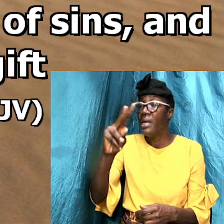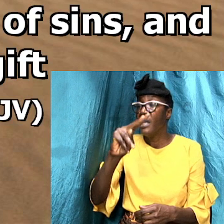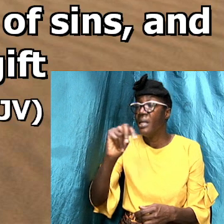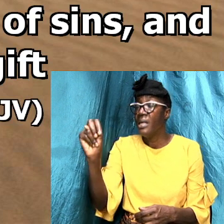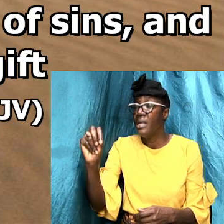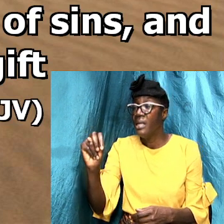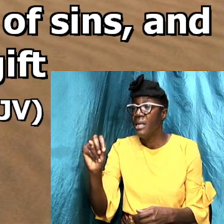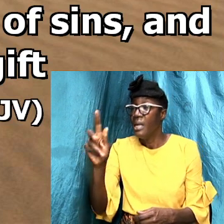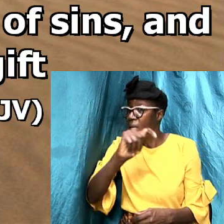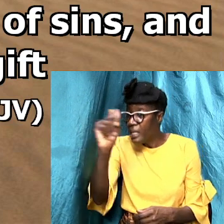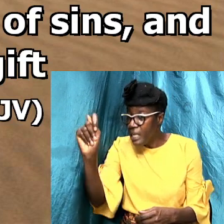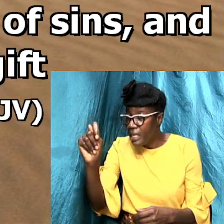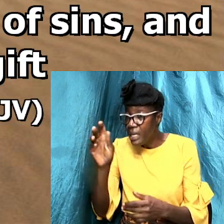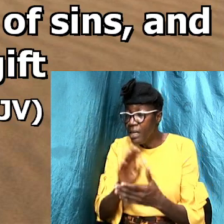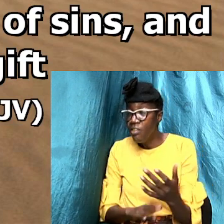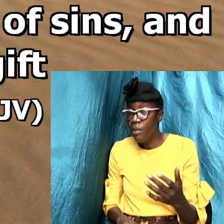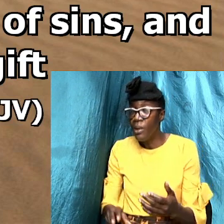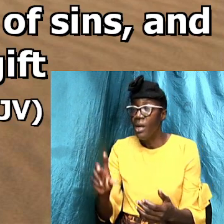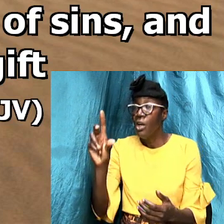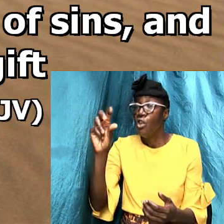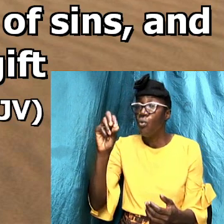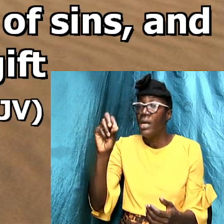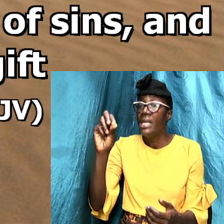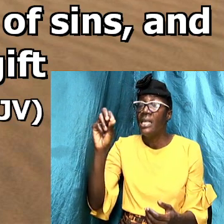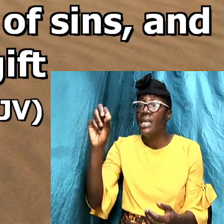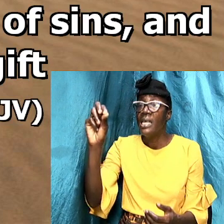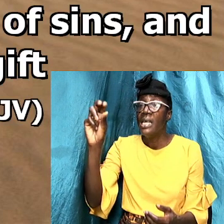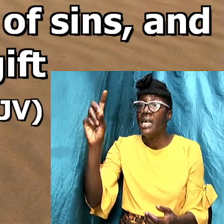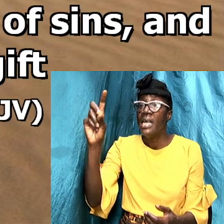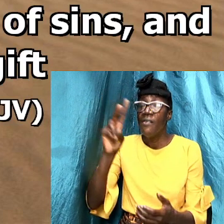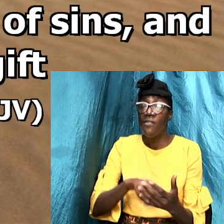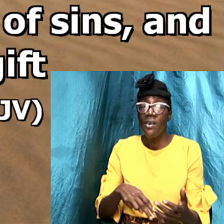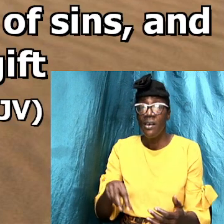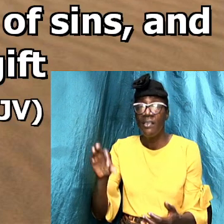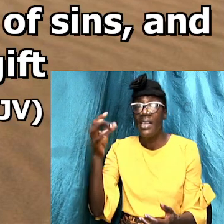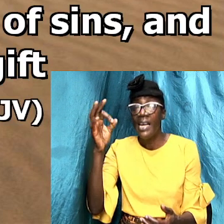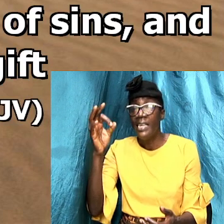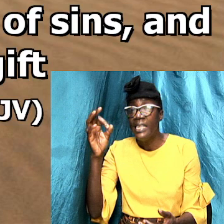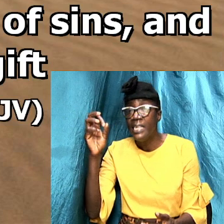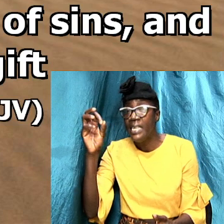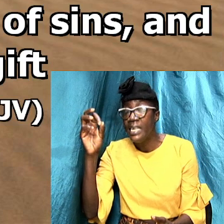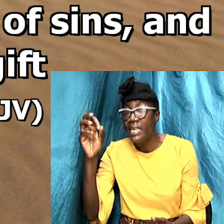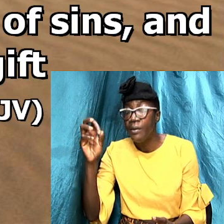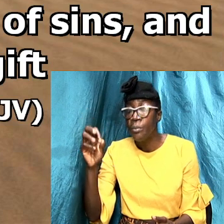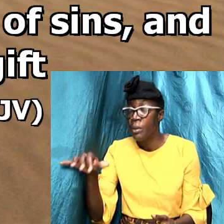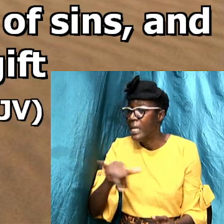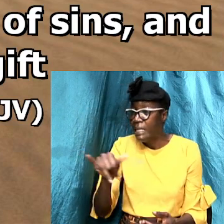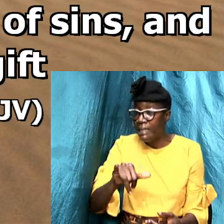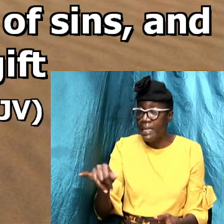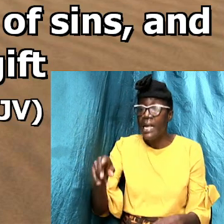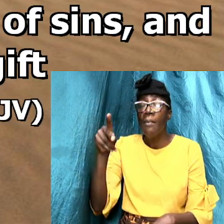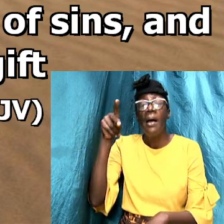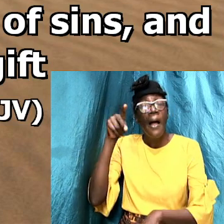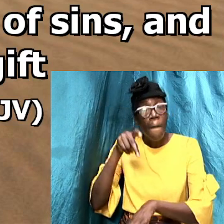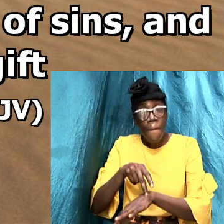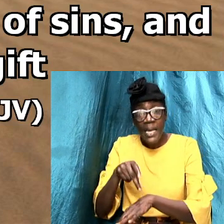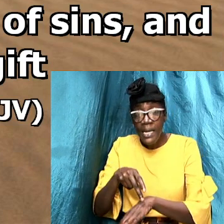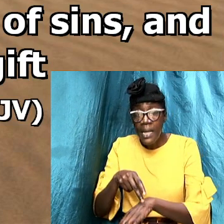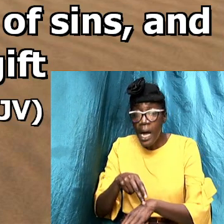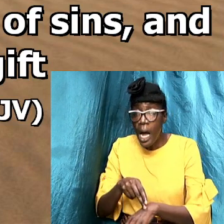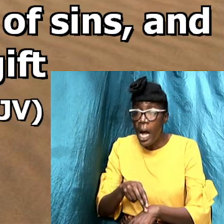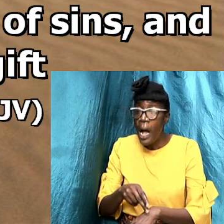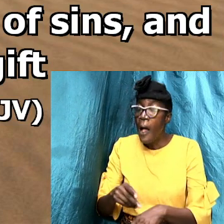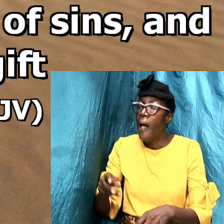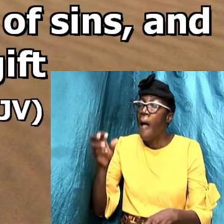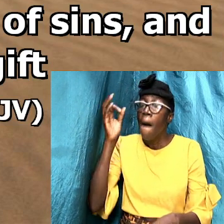is the same Peter now in Acts 2 verse 38 got up and began to preach the first message